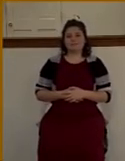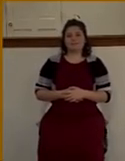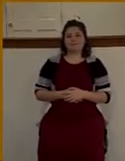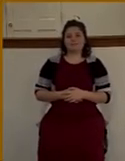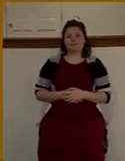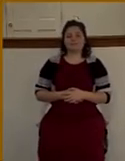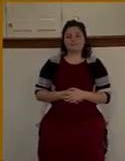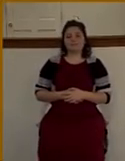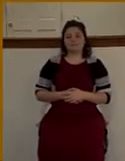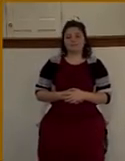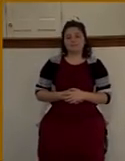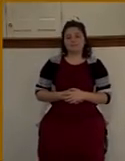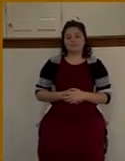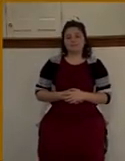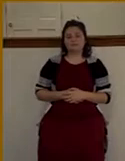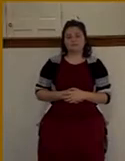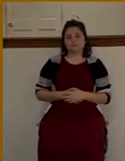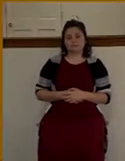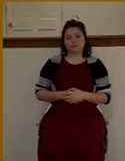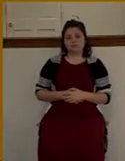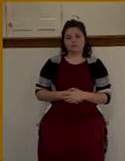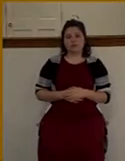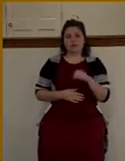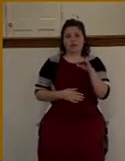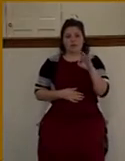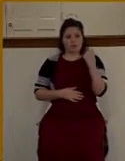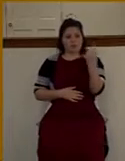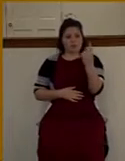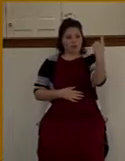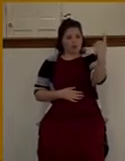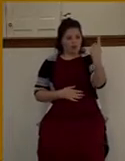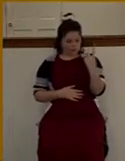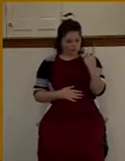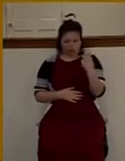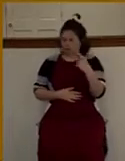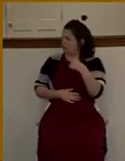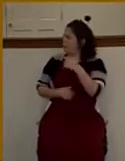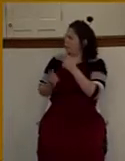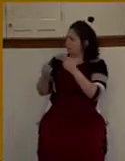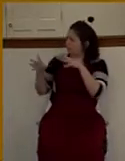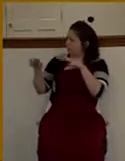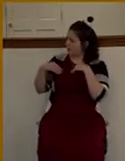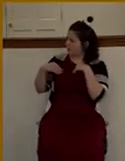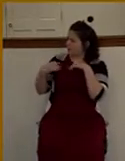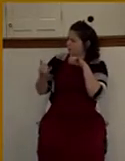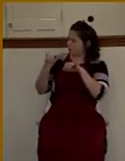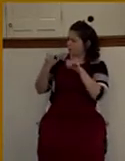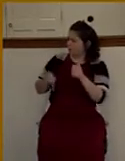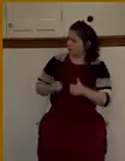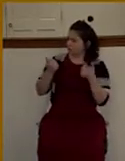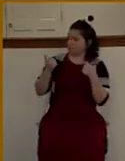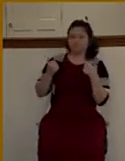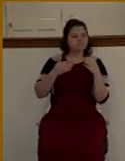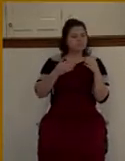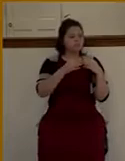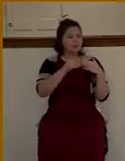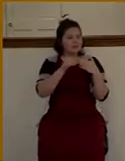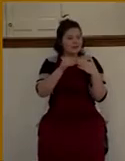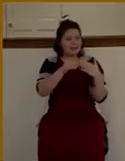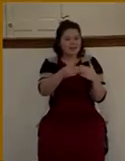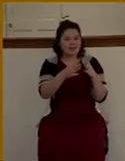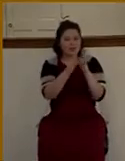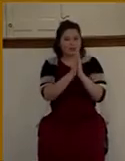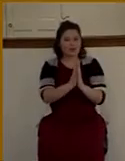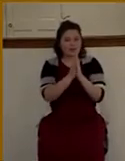down the aisle and asked us this question, we would just simply, you know, lead them into the sinner's prayer. This man would